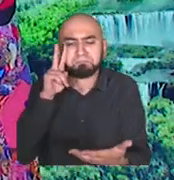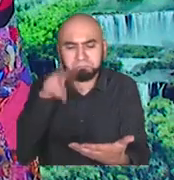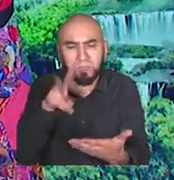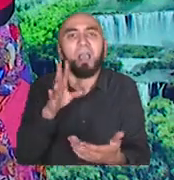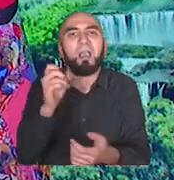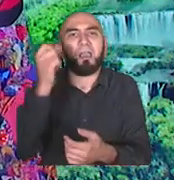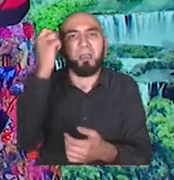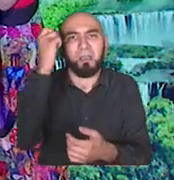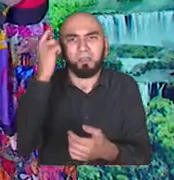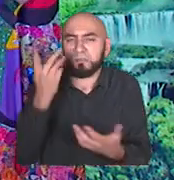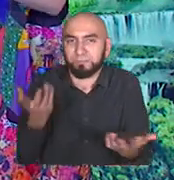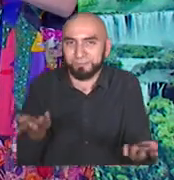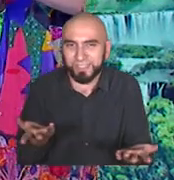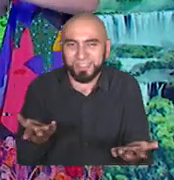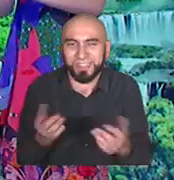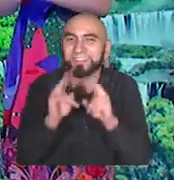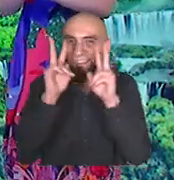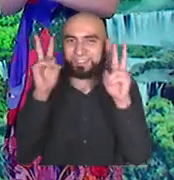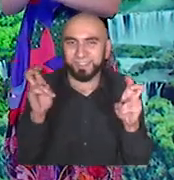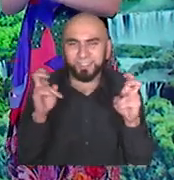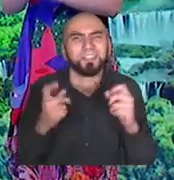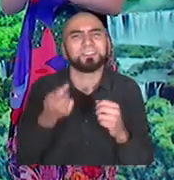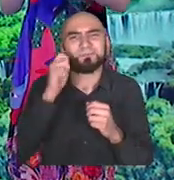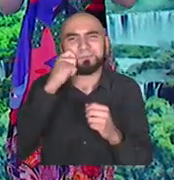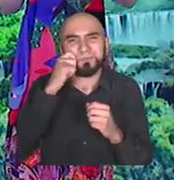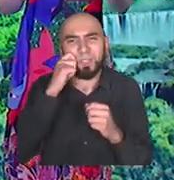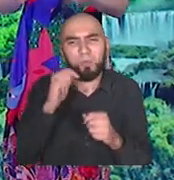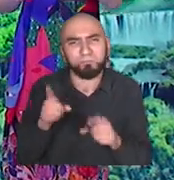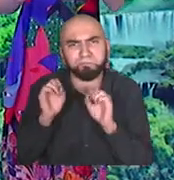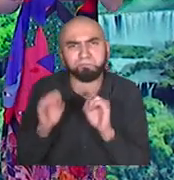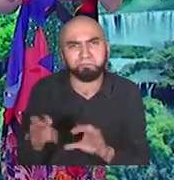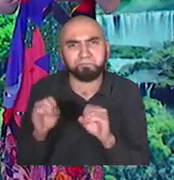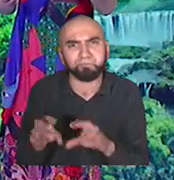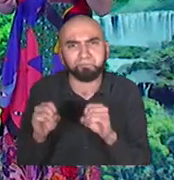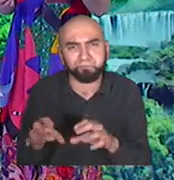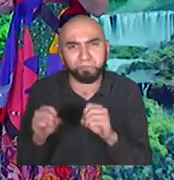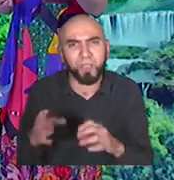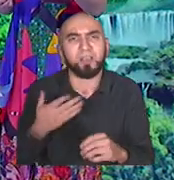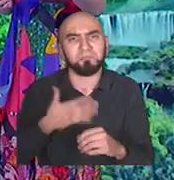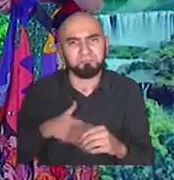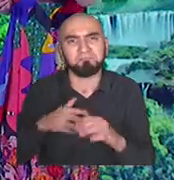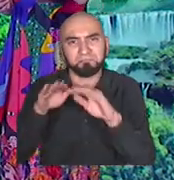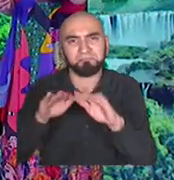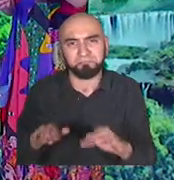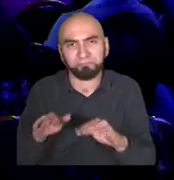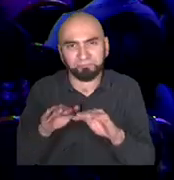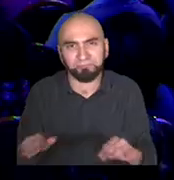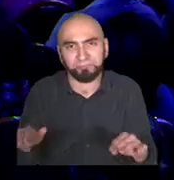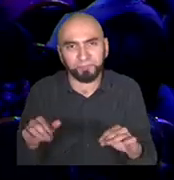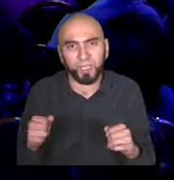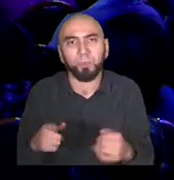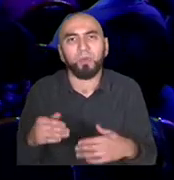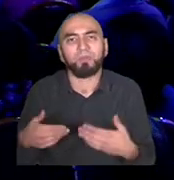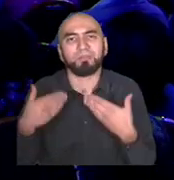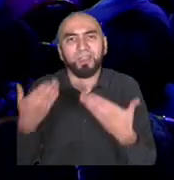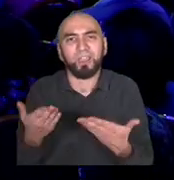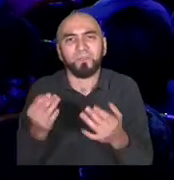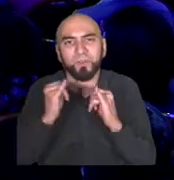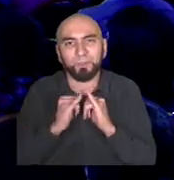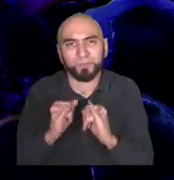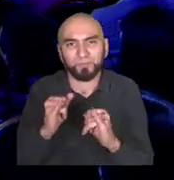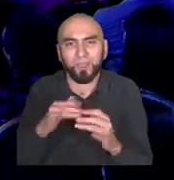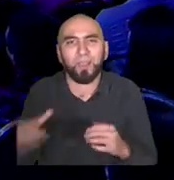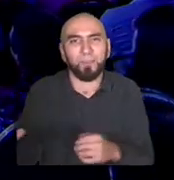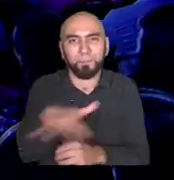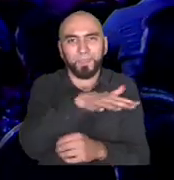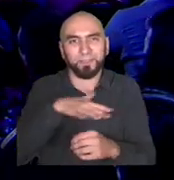informing and incalming at the same time. You can add information into the environment in an ambient awareness kind of